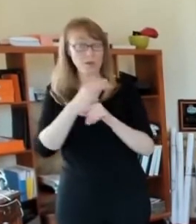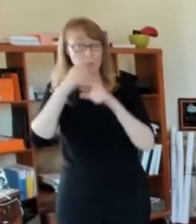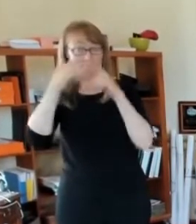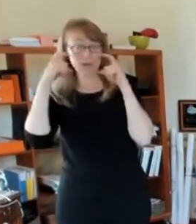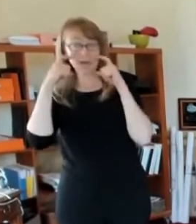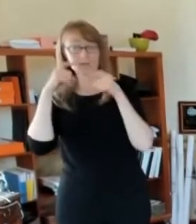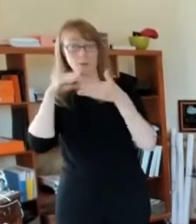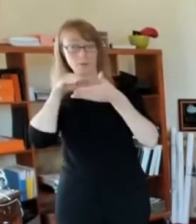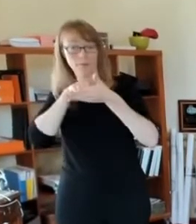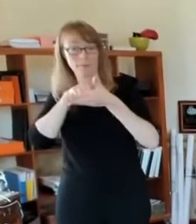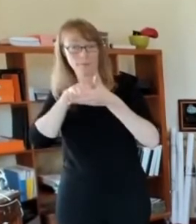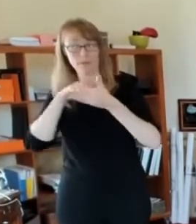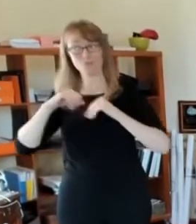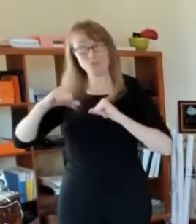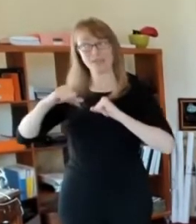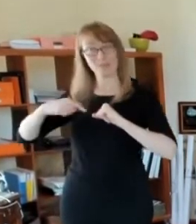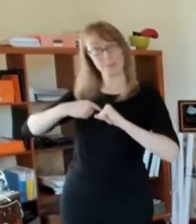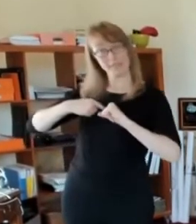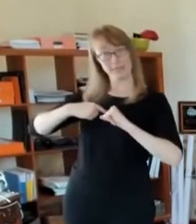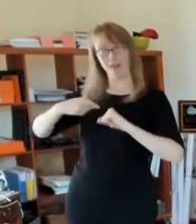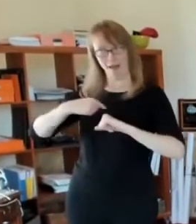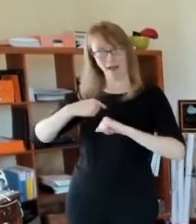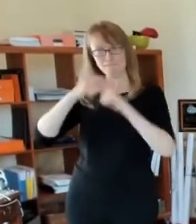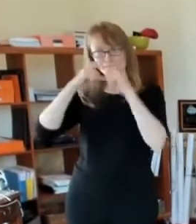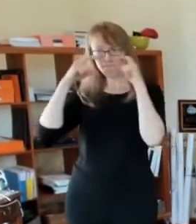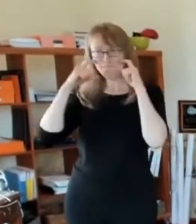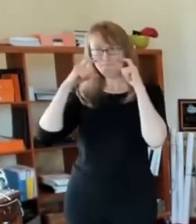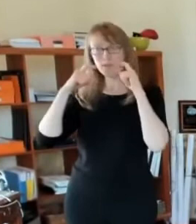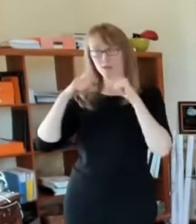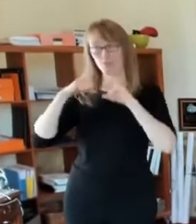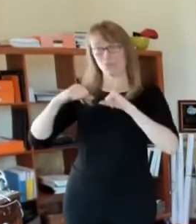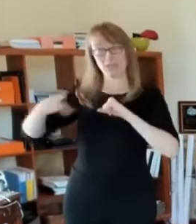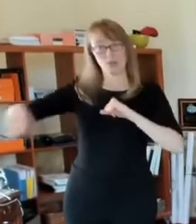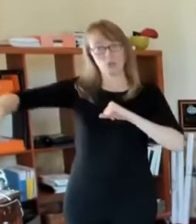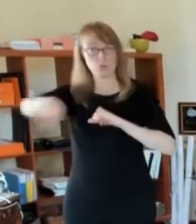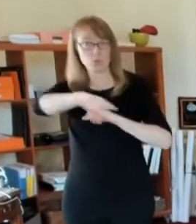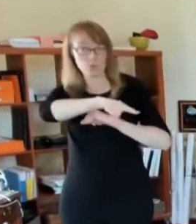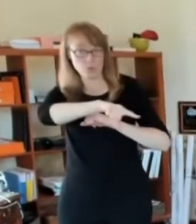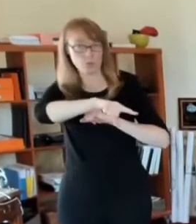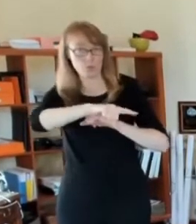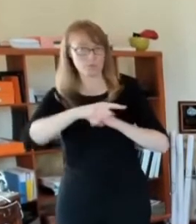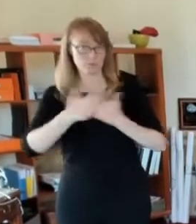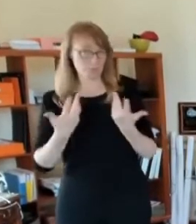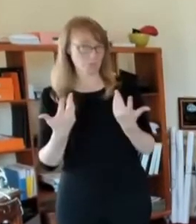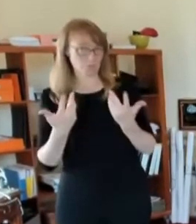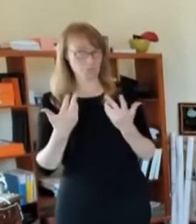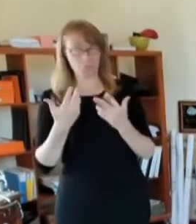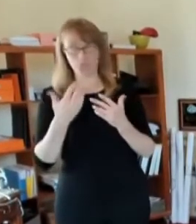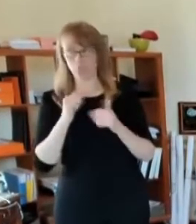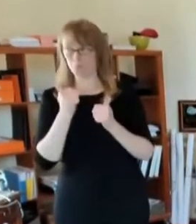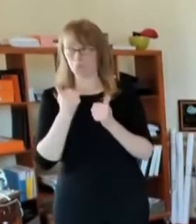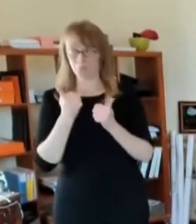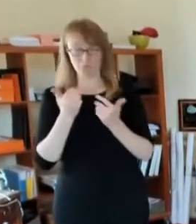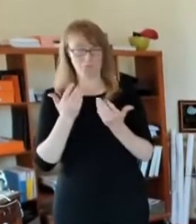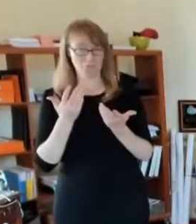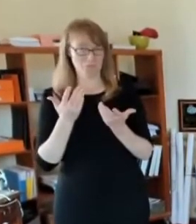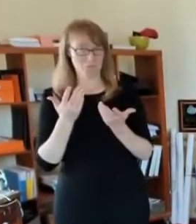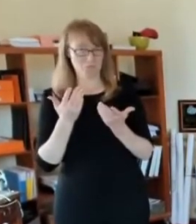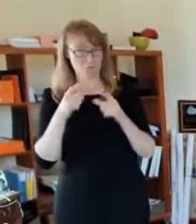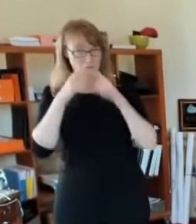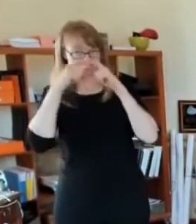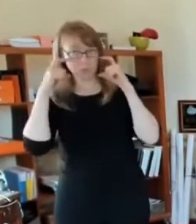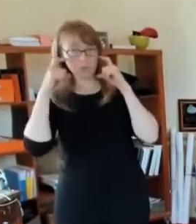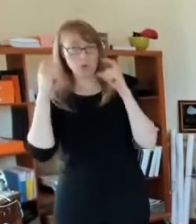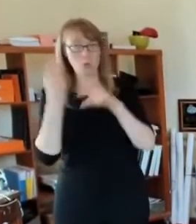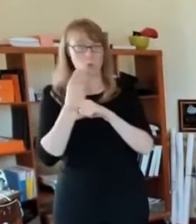don't. Uh, hopefully if you know it, you're at home. But uh, it's it's it's exceedingly important, um,